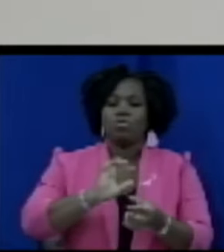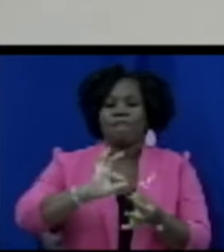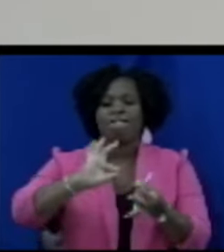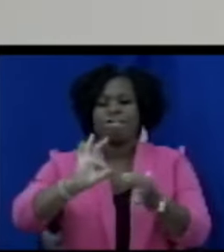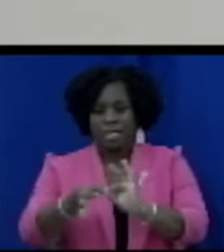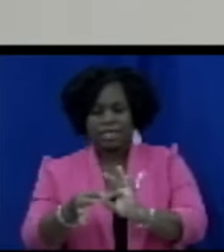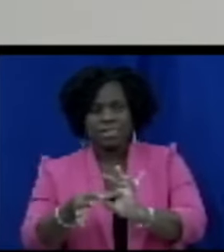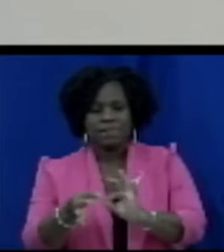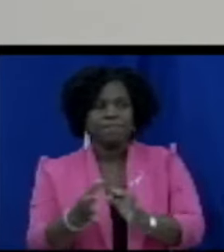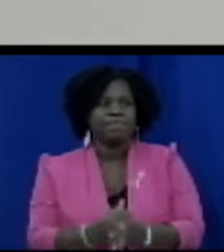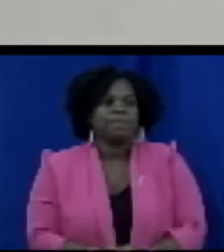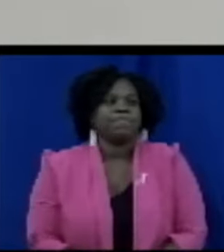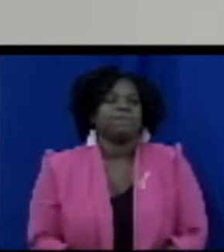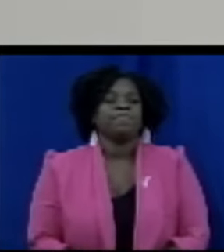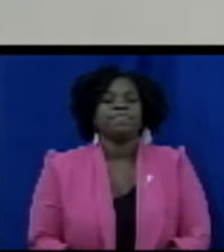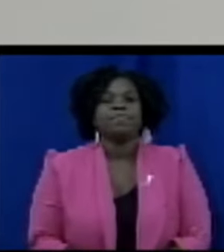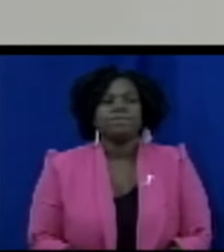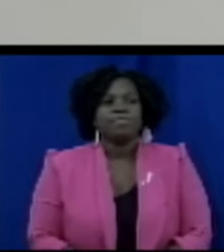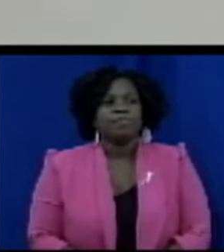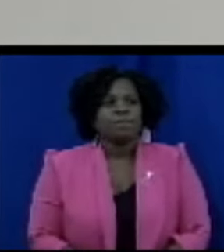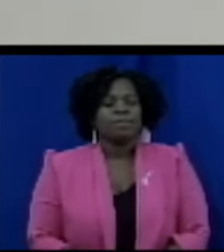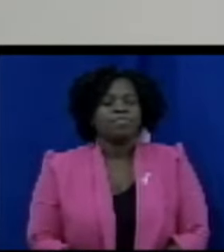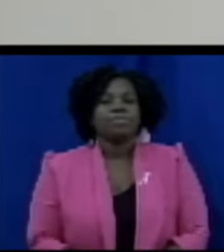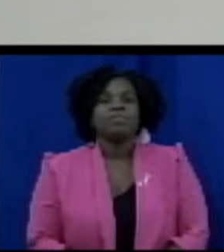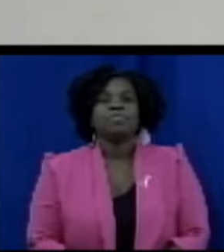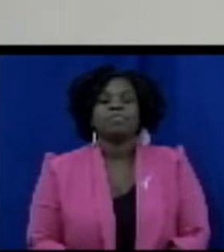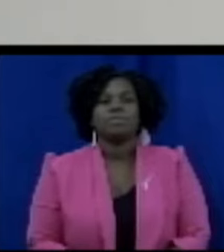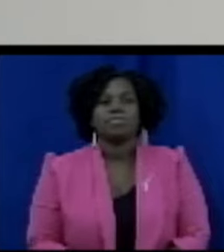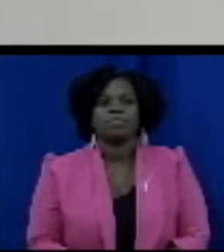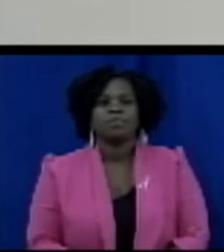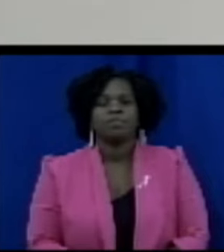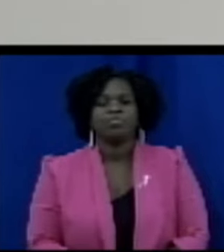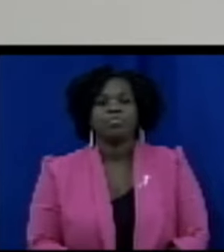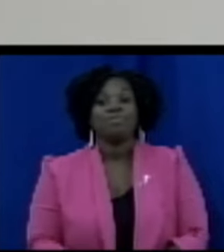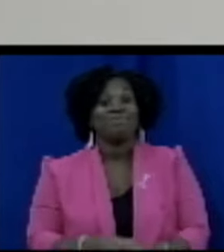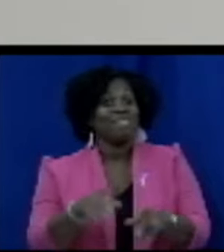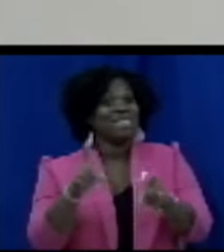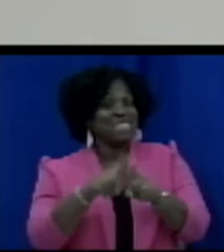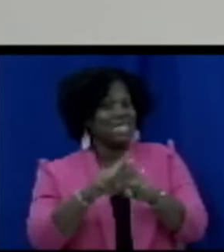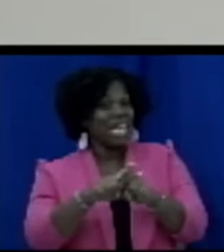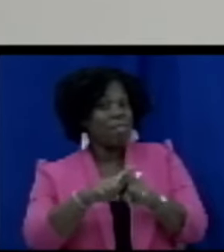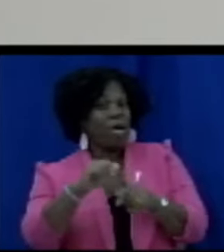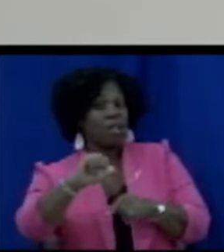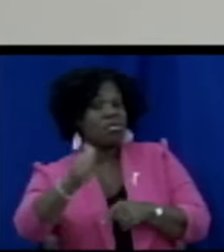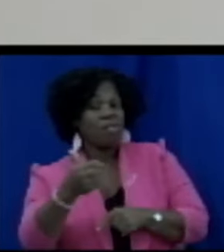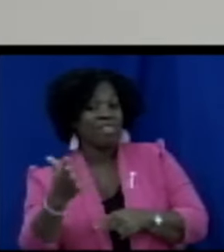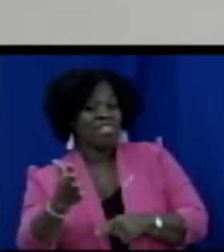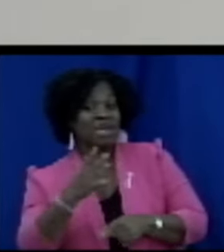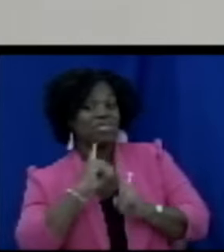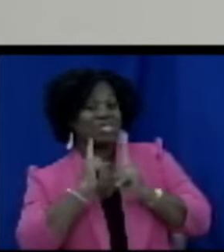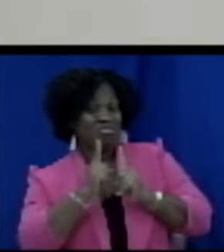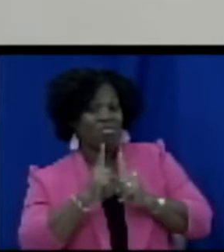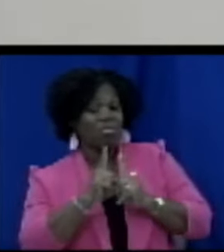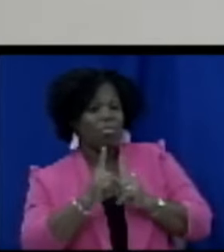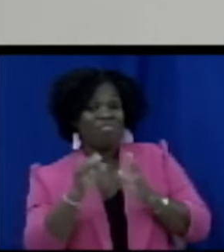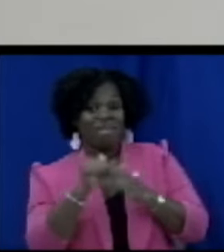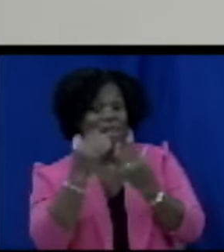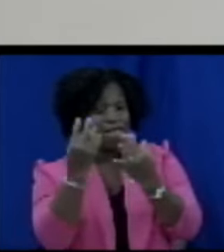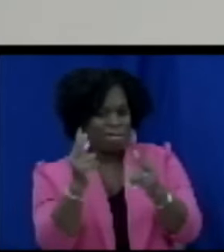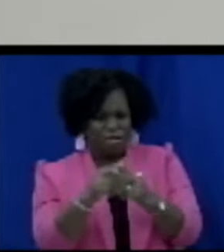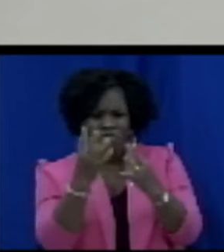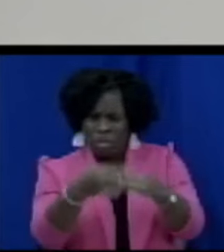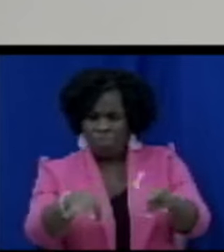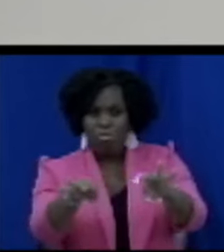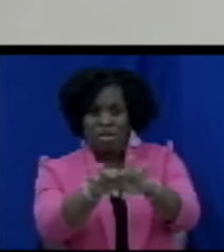I the mover also spoke about the labeling and that is something that should be very dear to all of